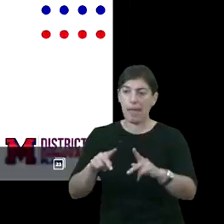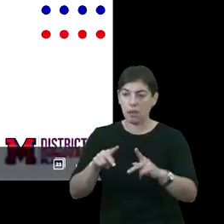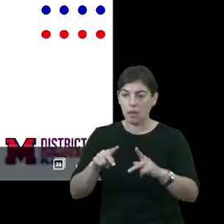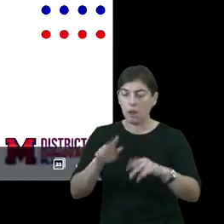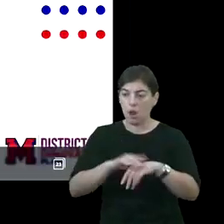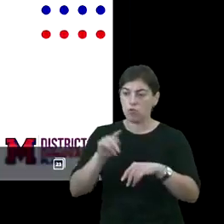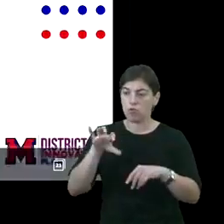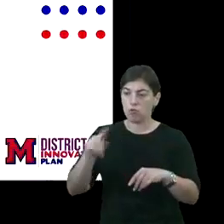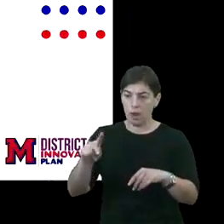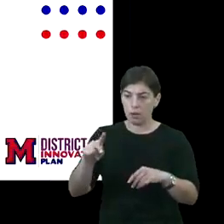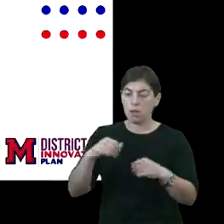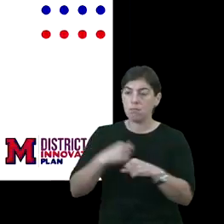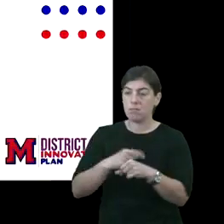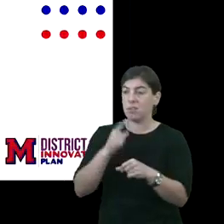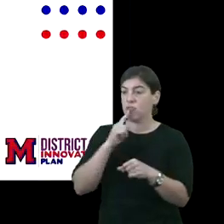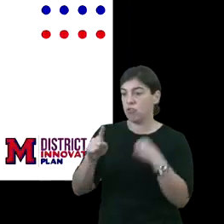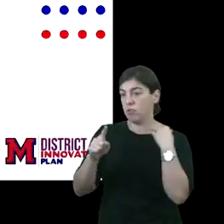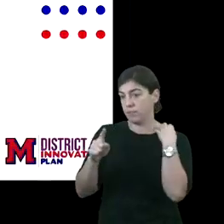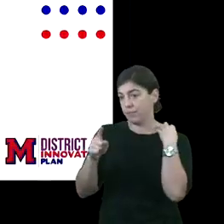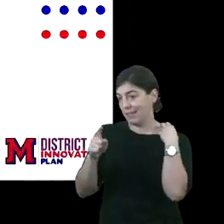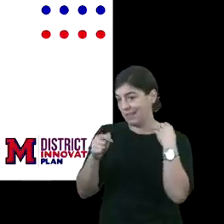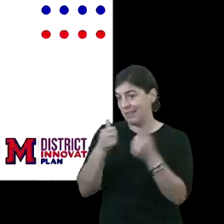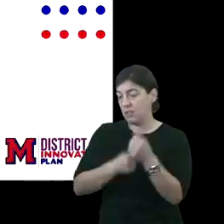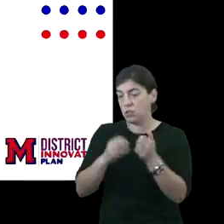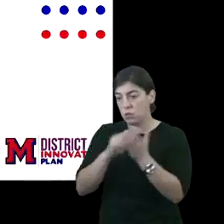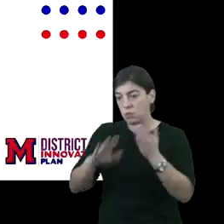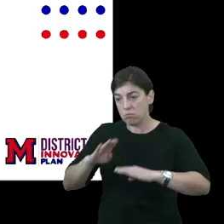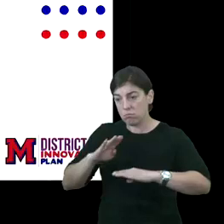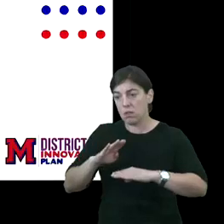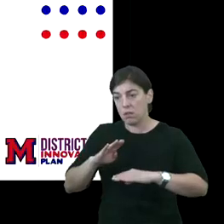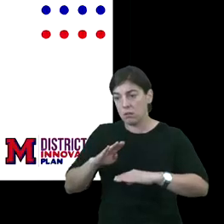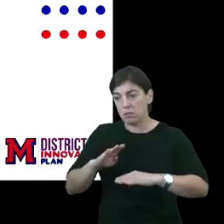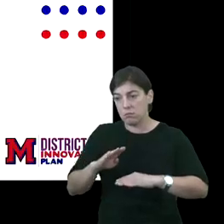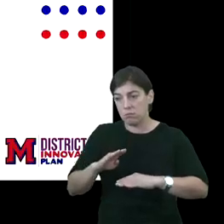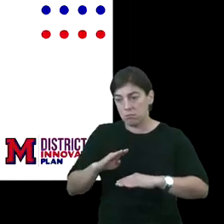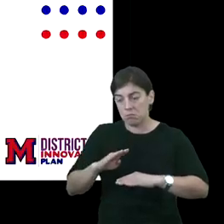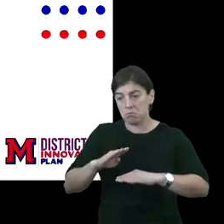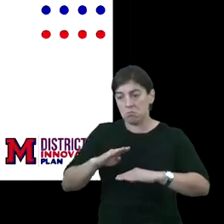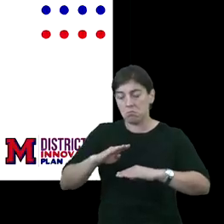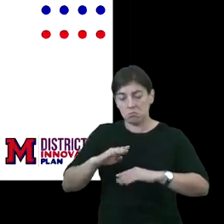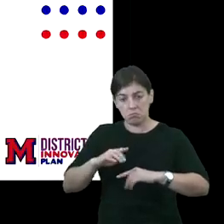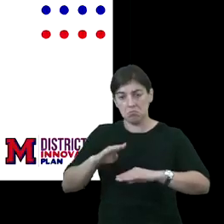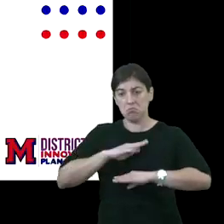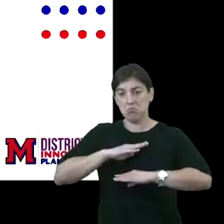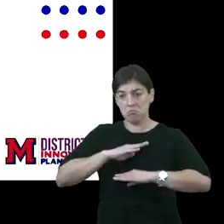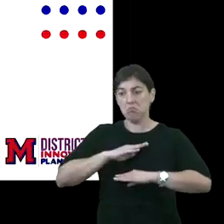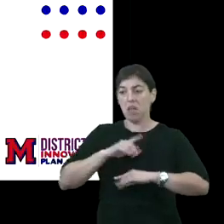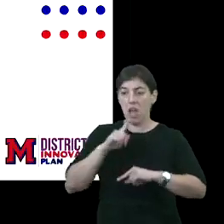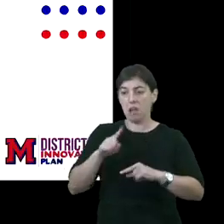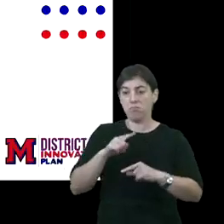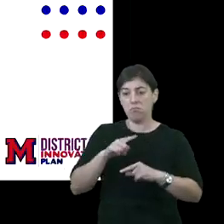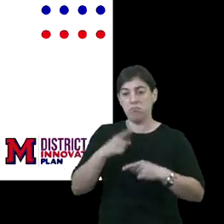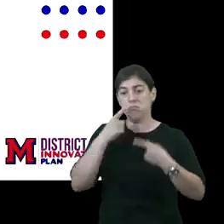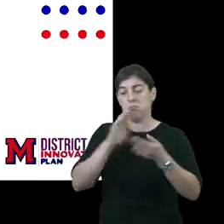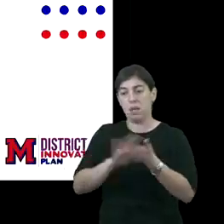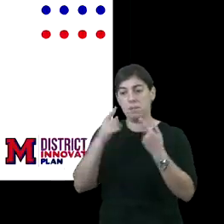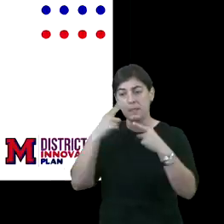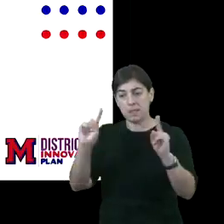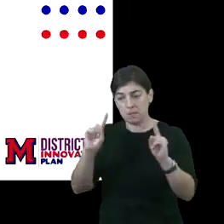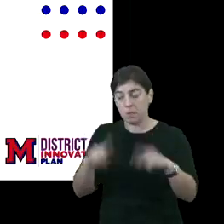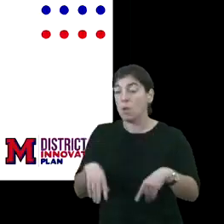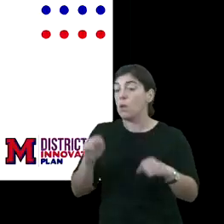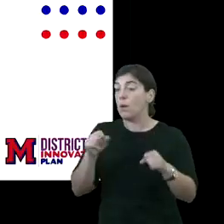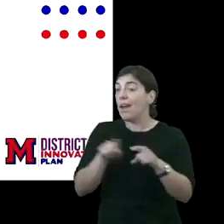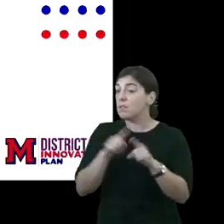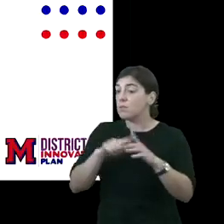back on track and ensuring that every student is meeting with academic success and equitable school choices. And so as we begin